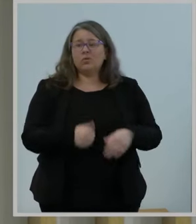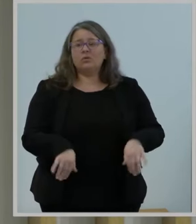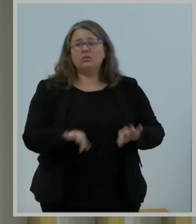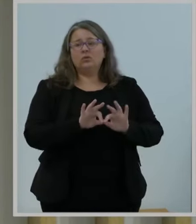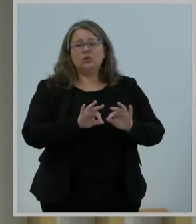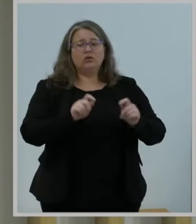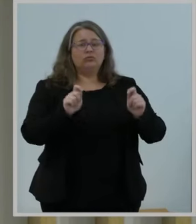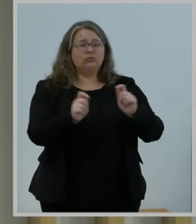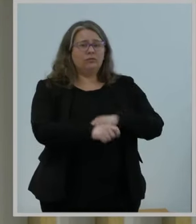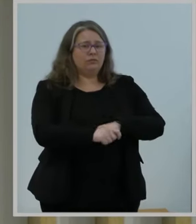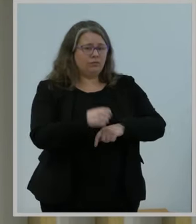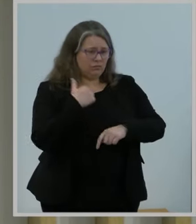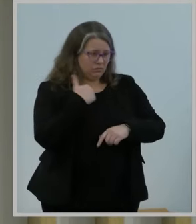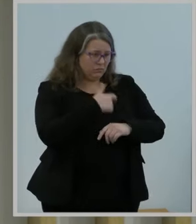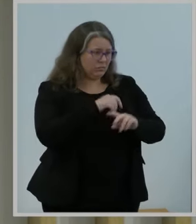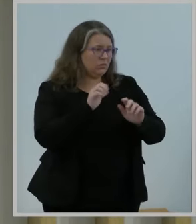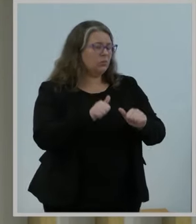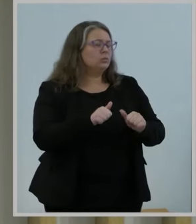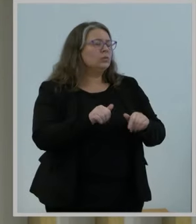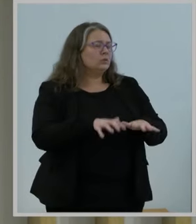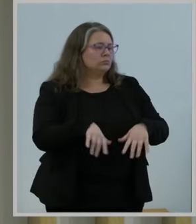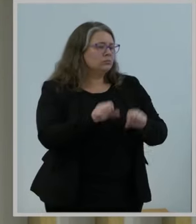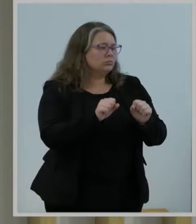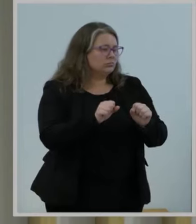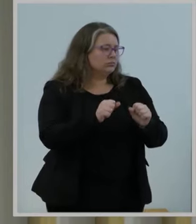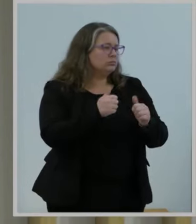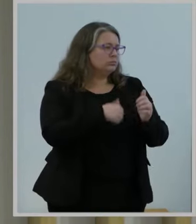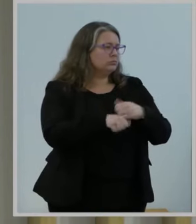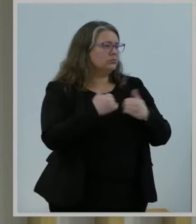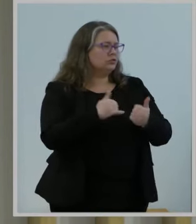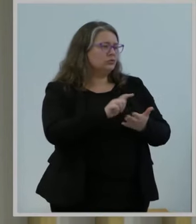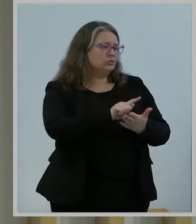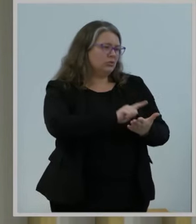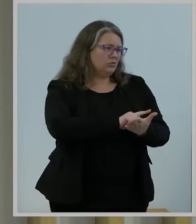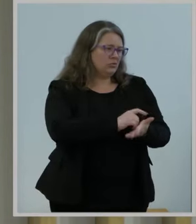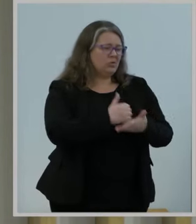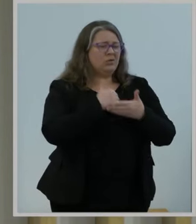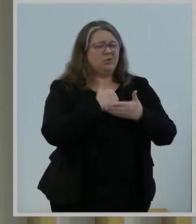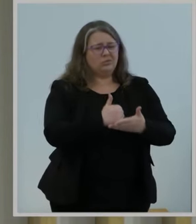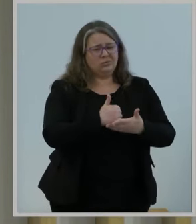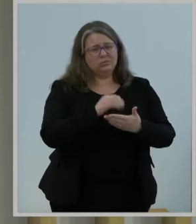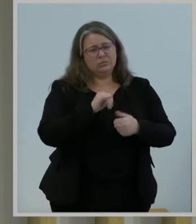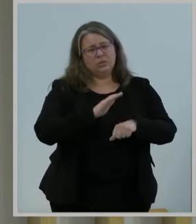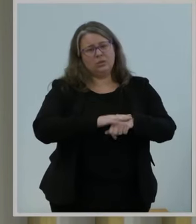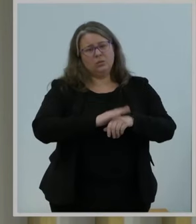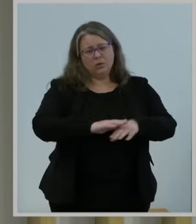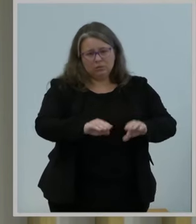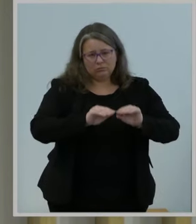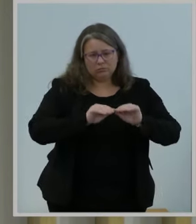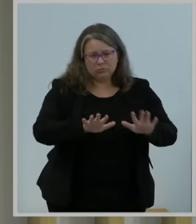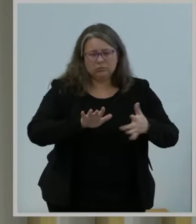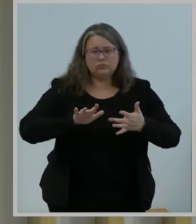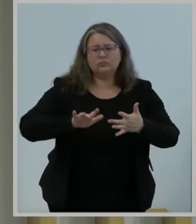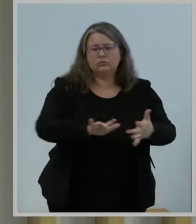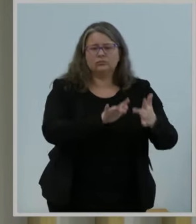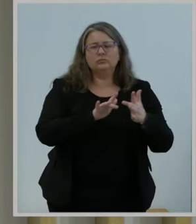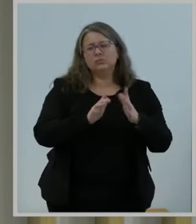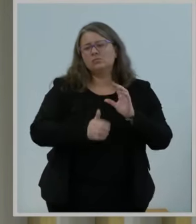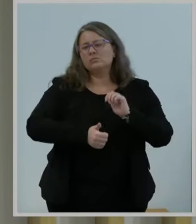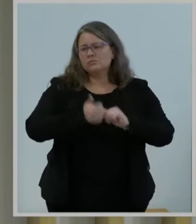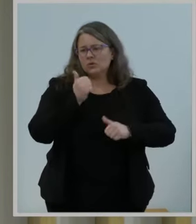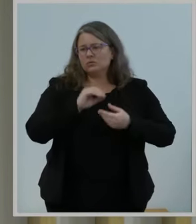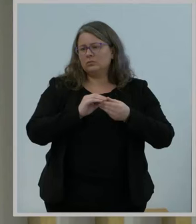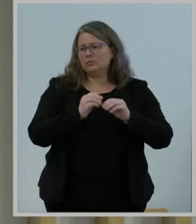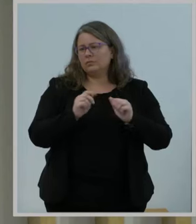reach people when they need them most. But I think the Warning Alert and Response Network Act, which created the wireless